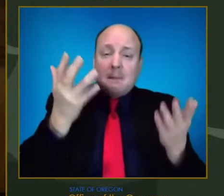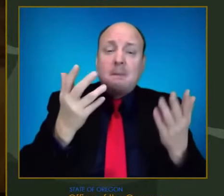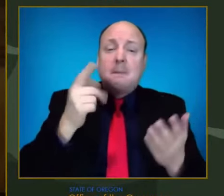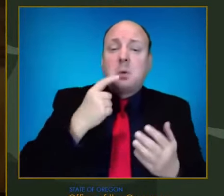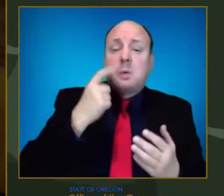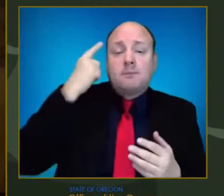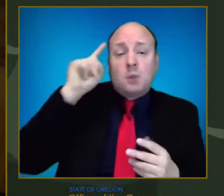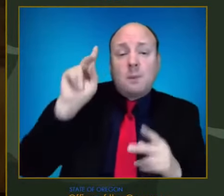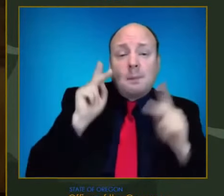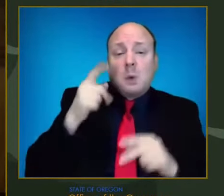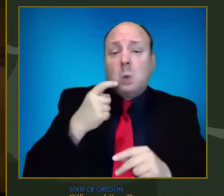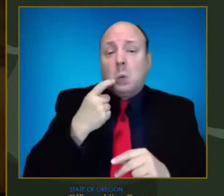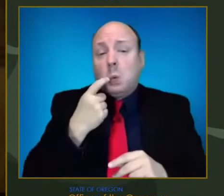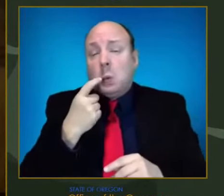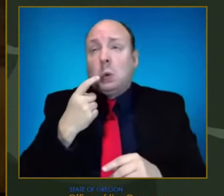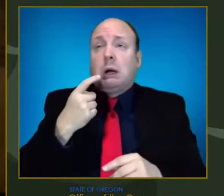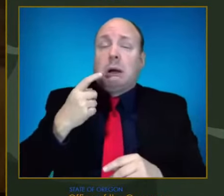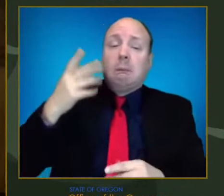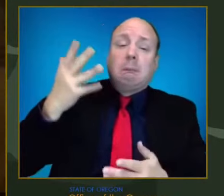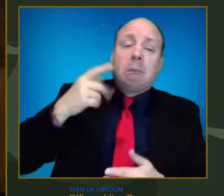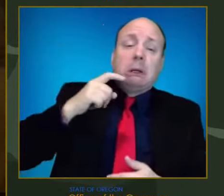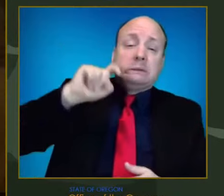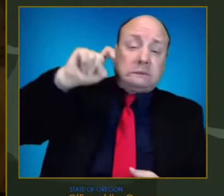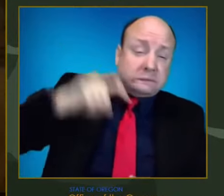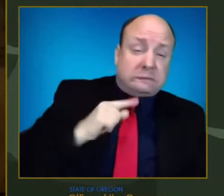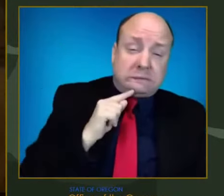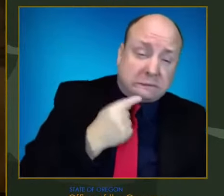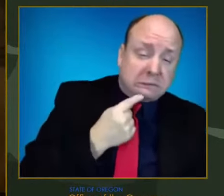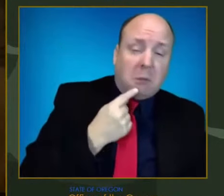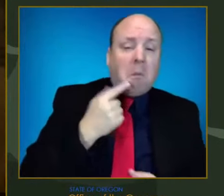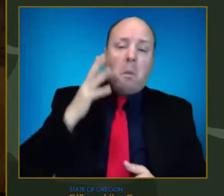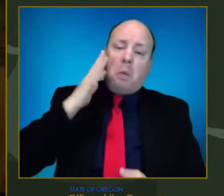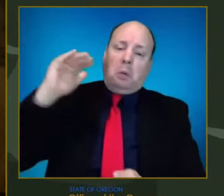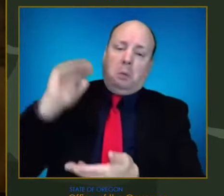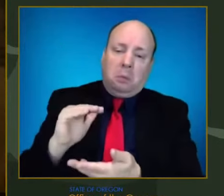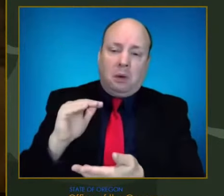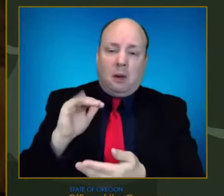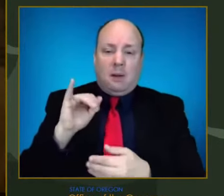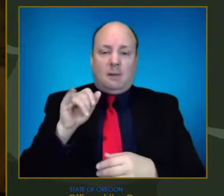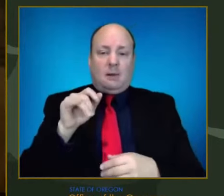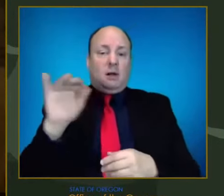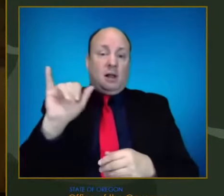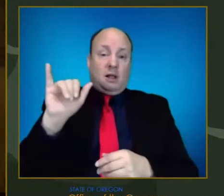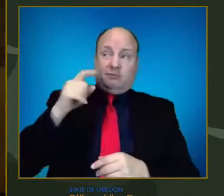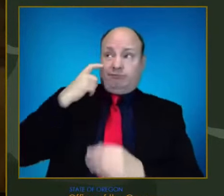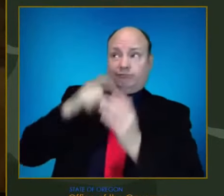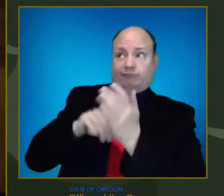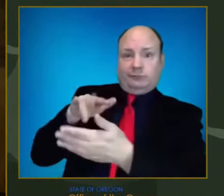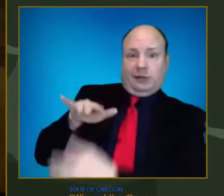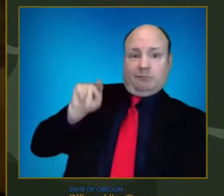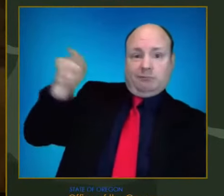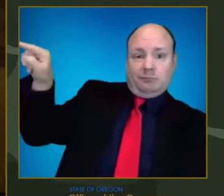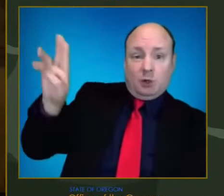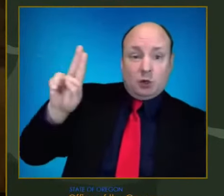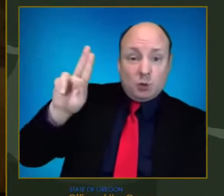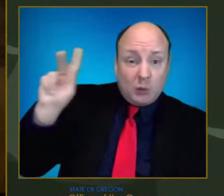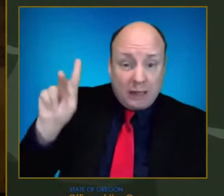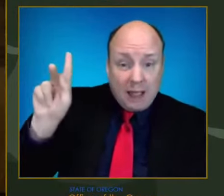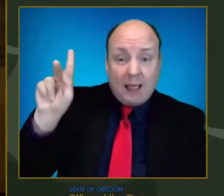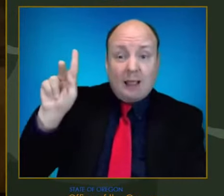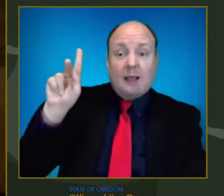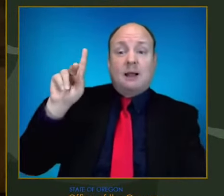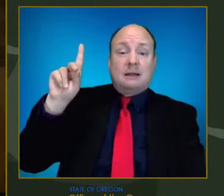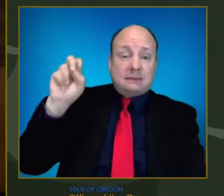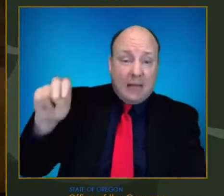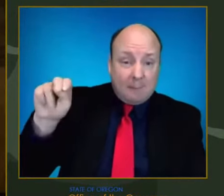data from the UK and Denmark that have similar immune profiles to Oregon indicates that Omicron is reducing